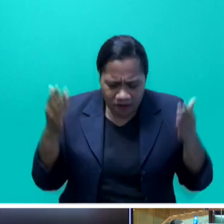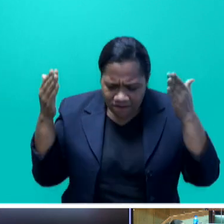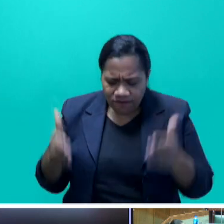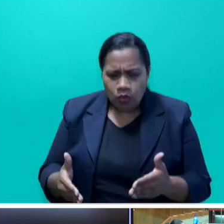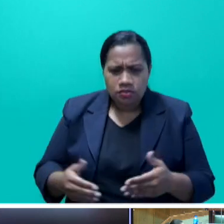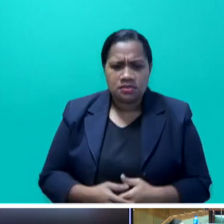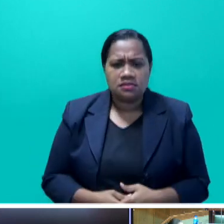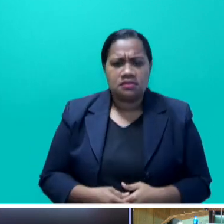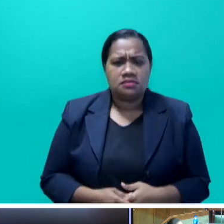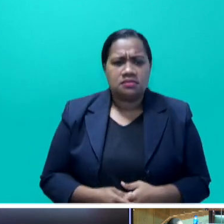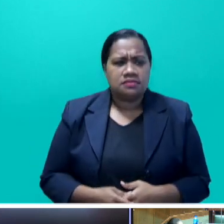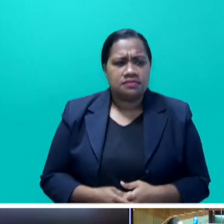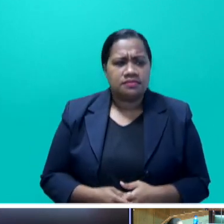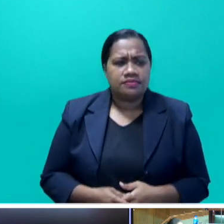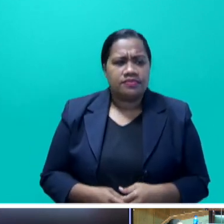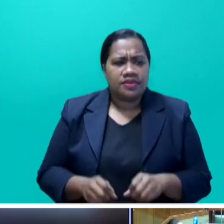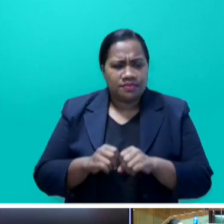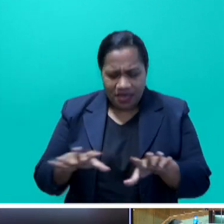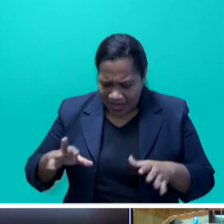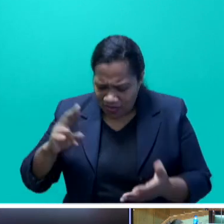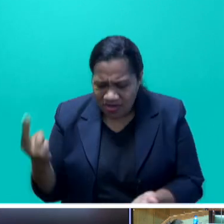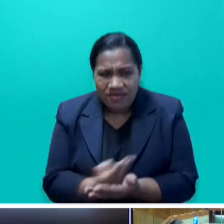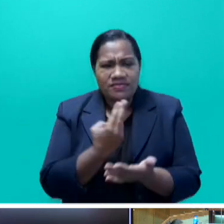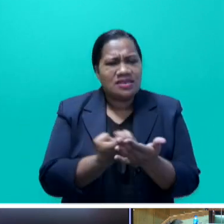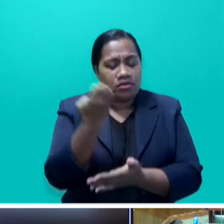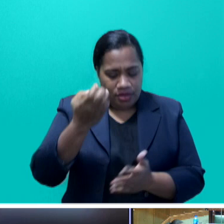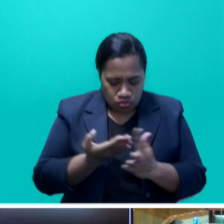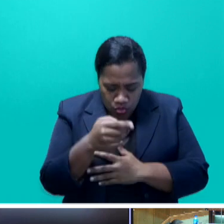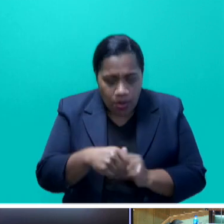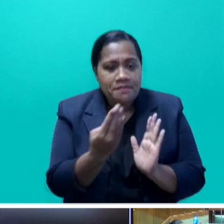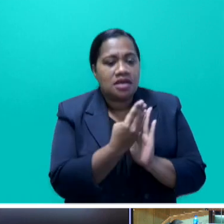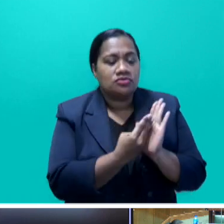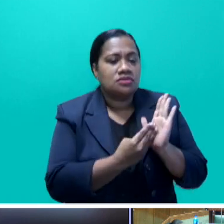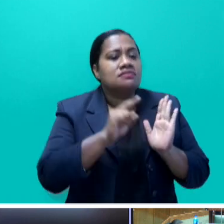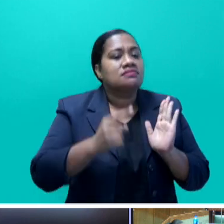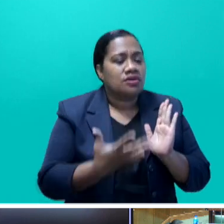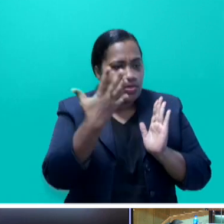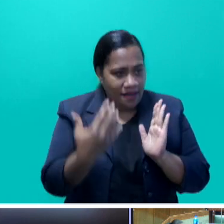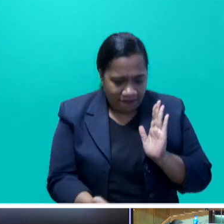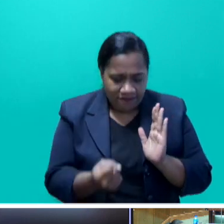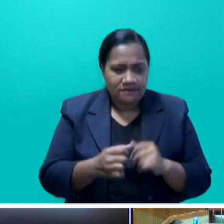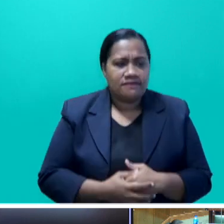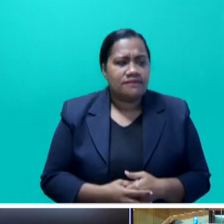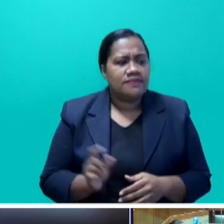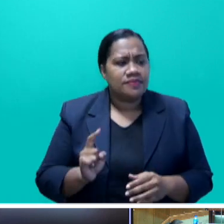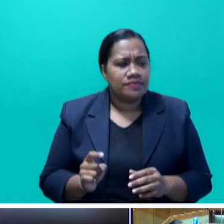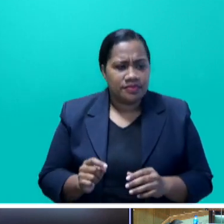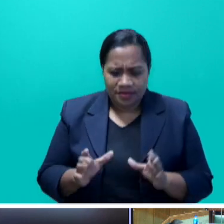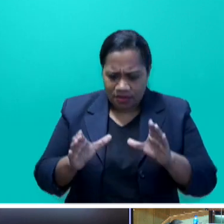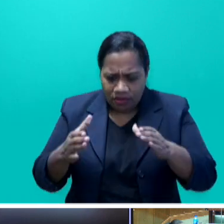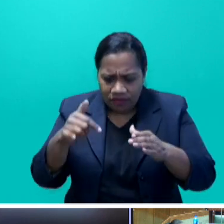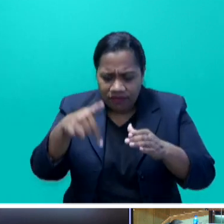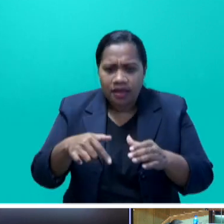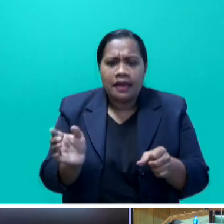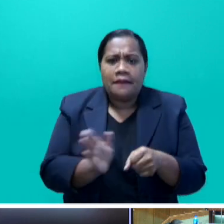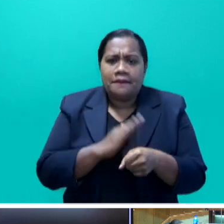pandemic and reviving the economy through this budget. But their entire part is built on scaring the Itauke people into submission.